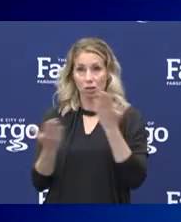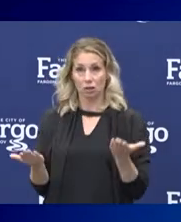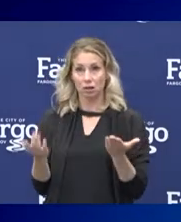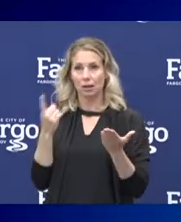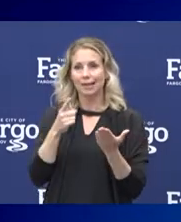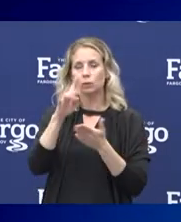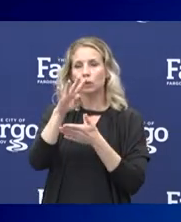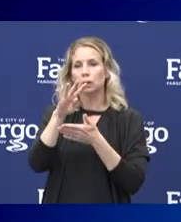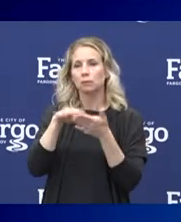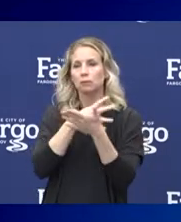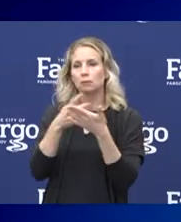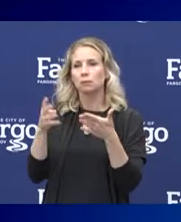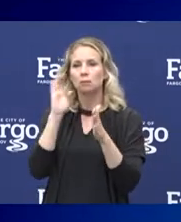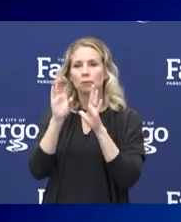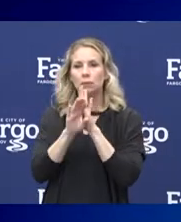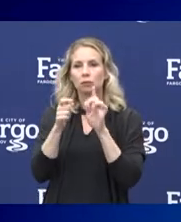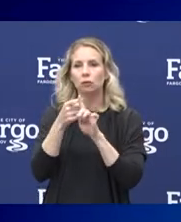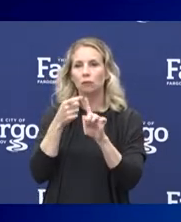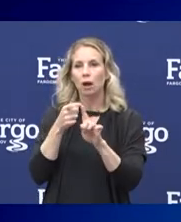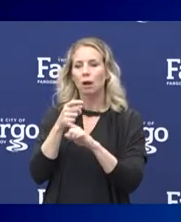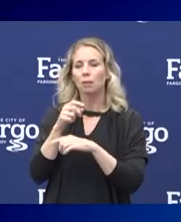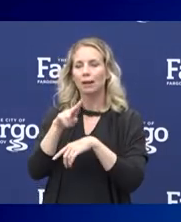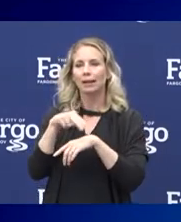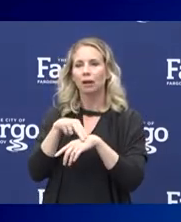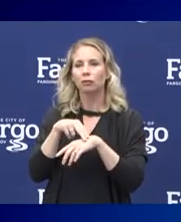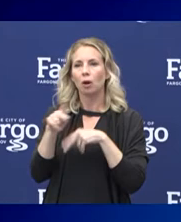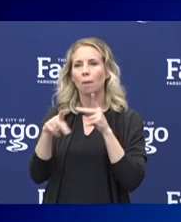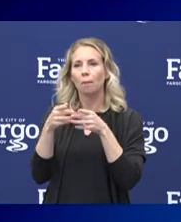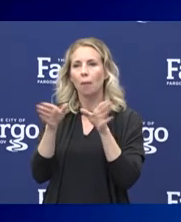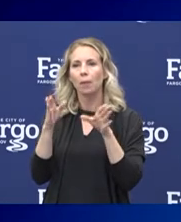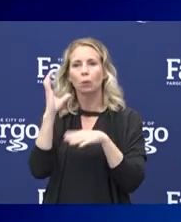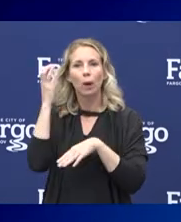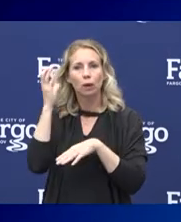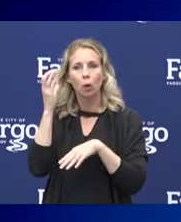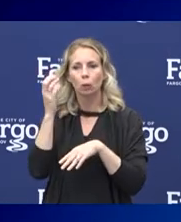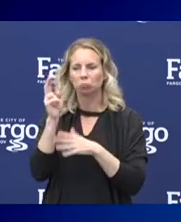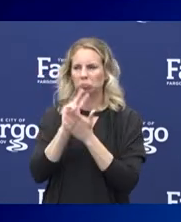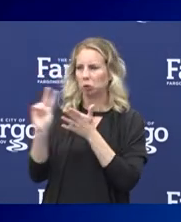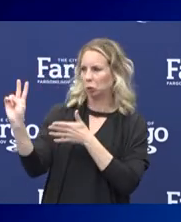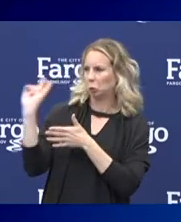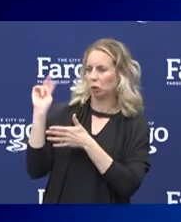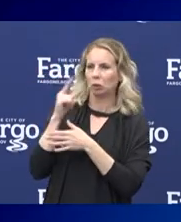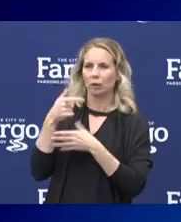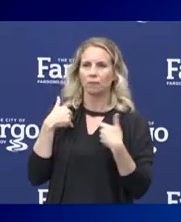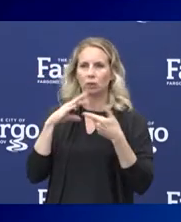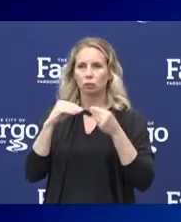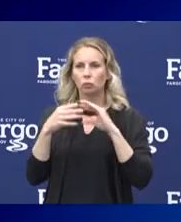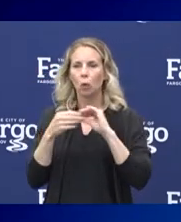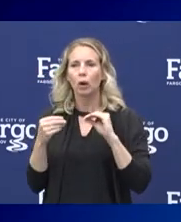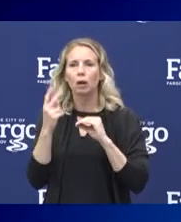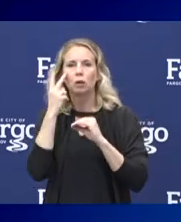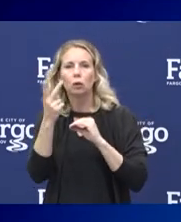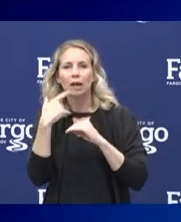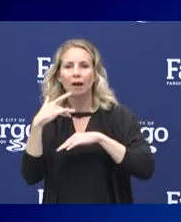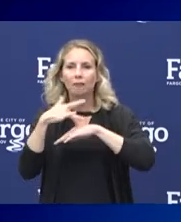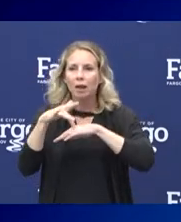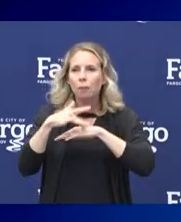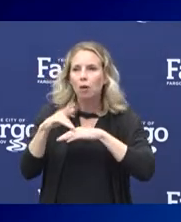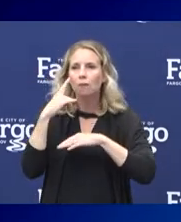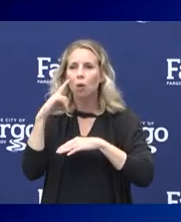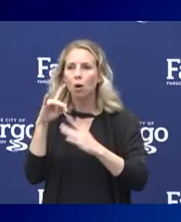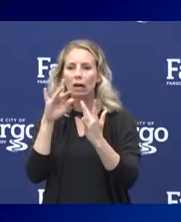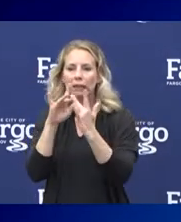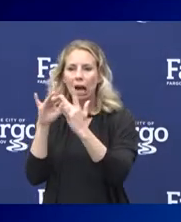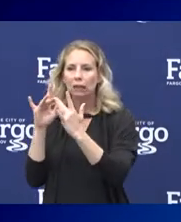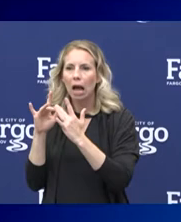was taken from a story on this from National Public Radio about two weeks ago, looking at availability of contact tracers